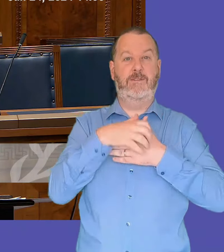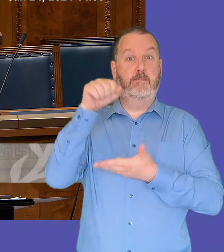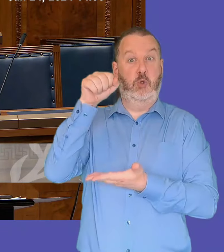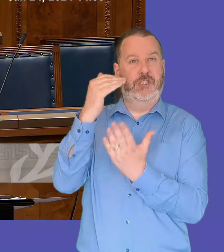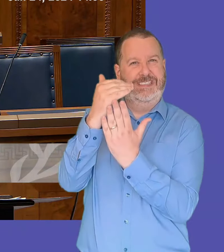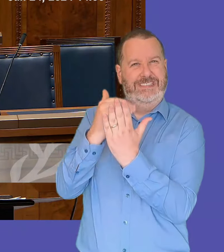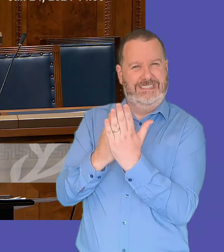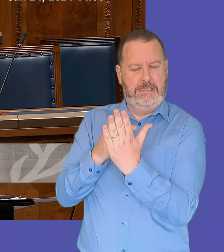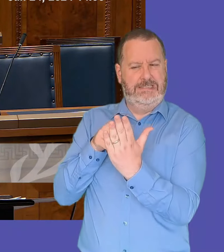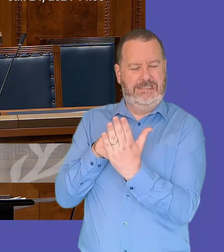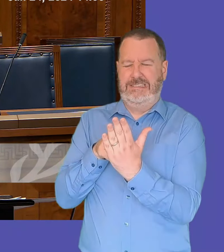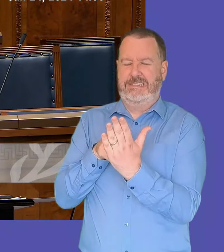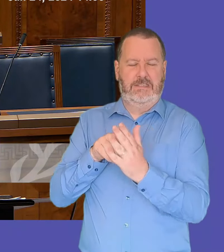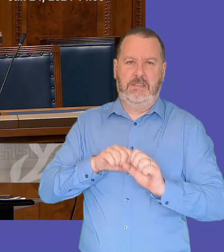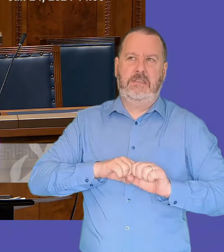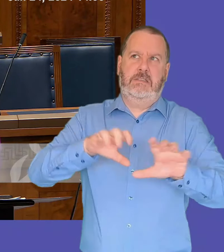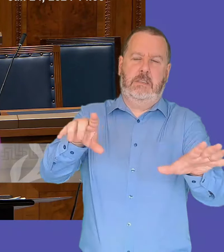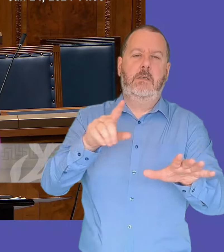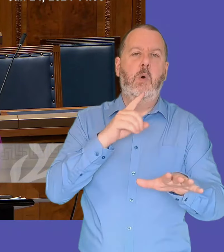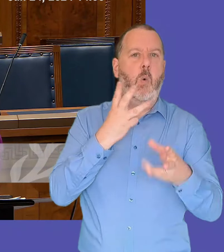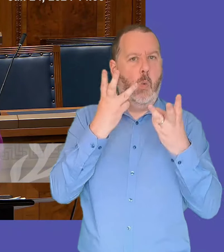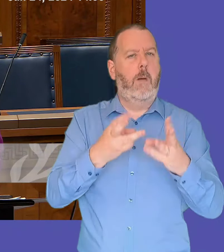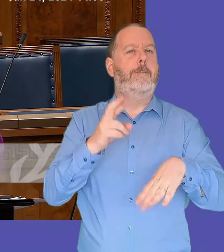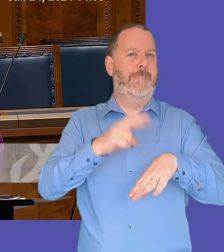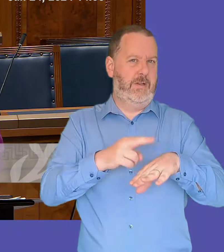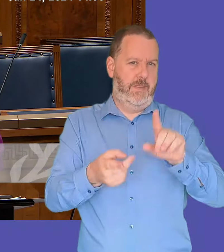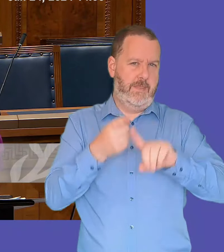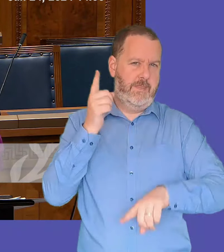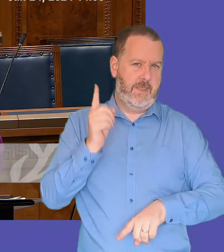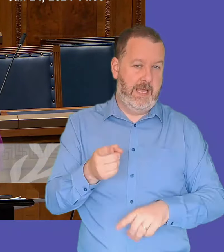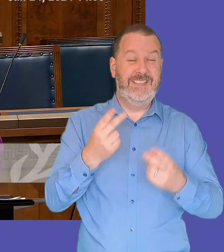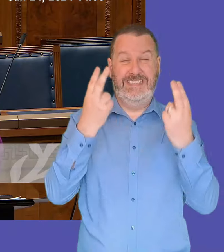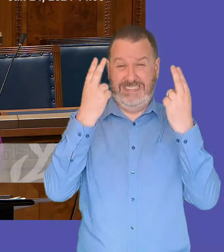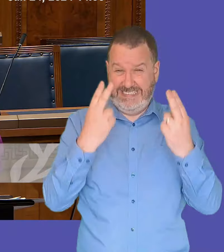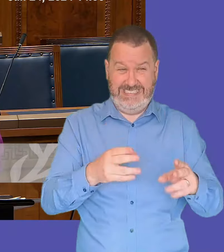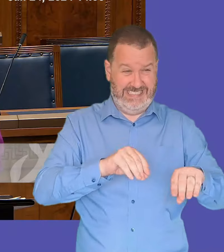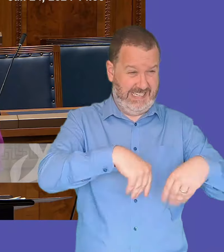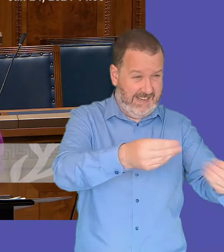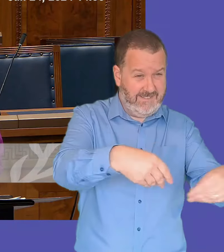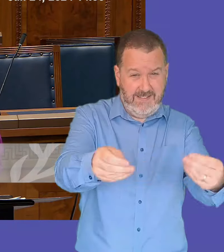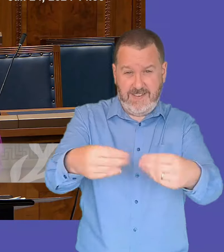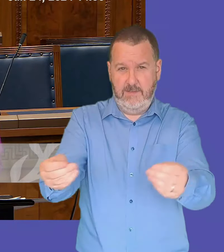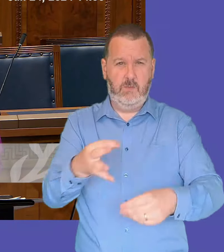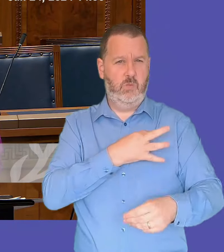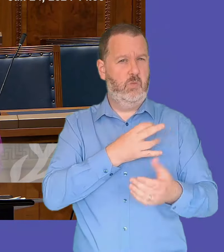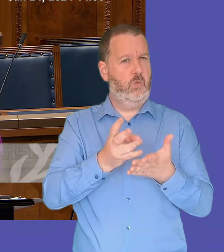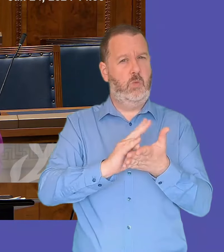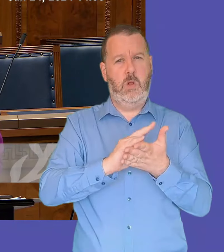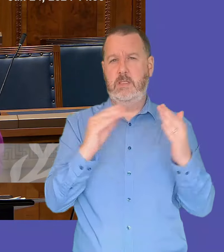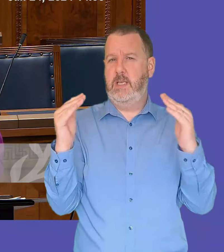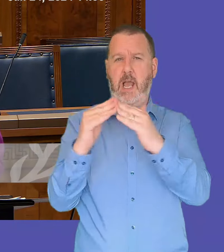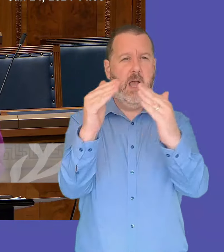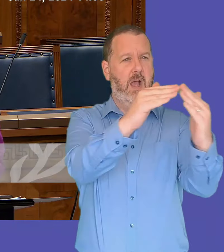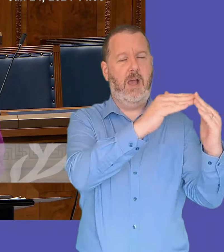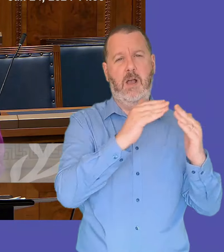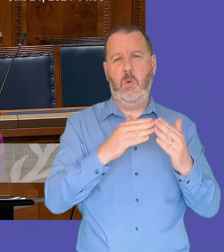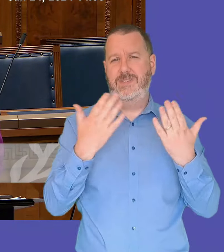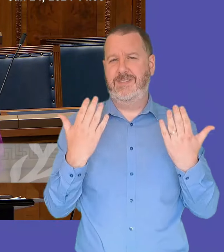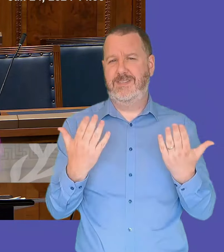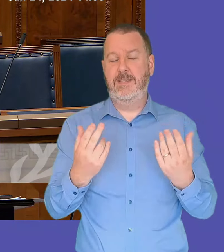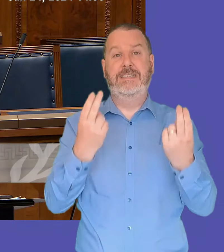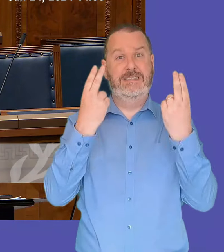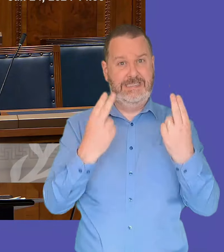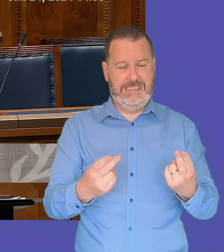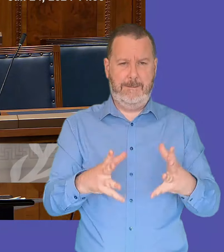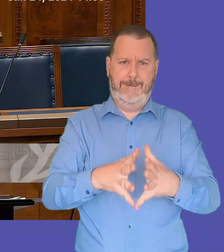better and i am determined that we will because we have to get people access to good quality housing if we're going to see action to reflect the scale as i